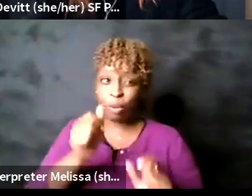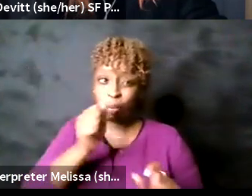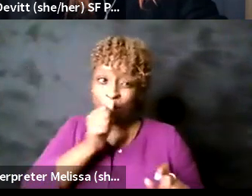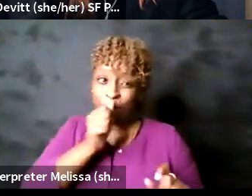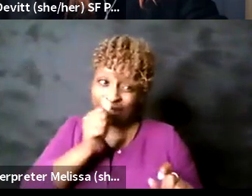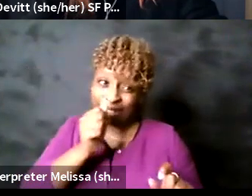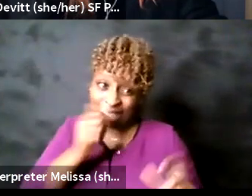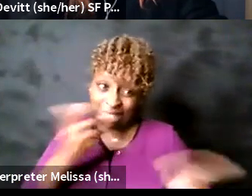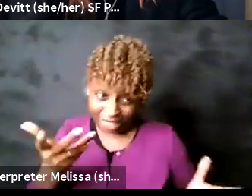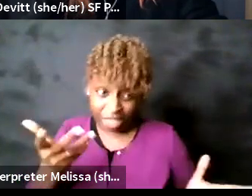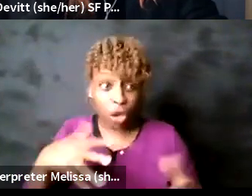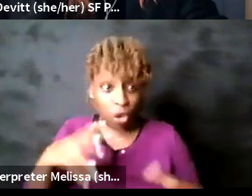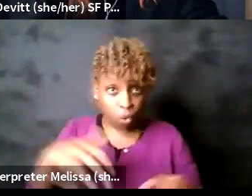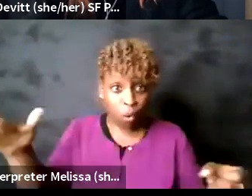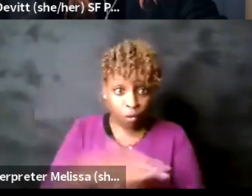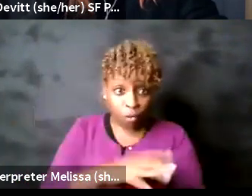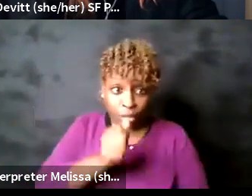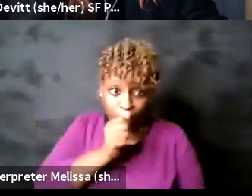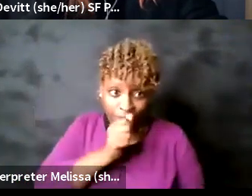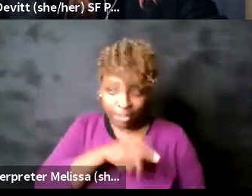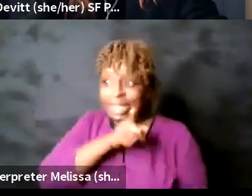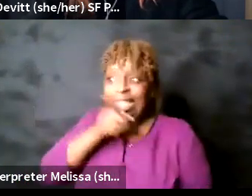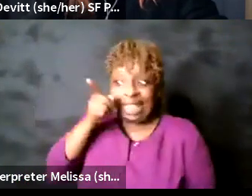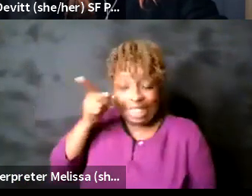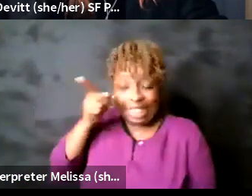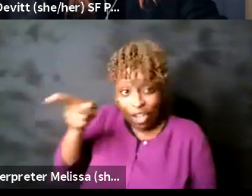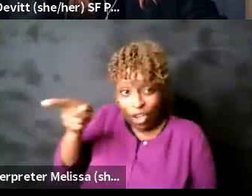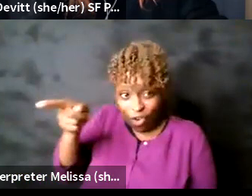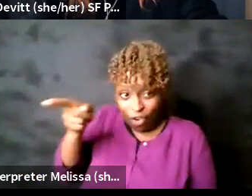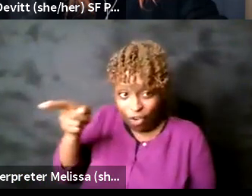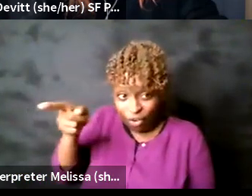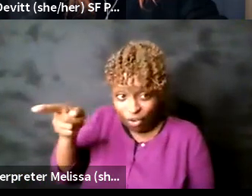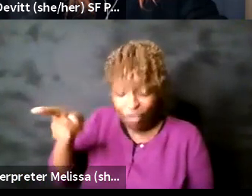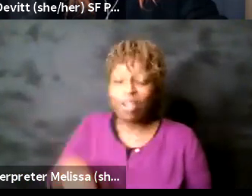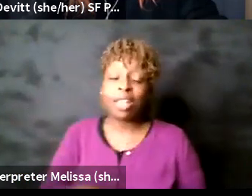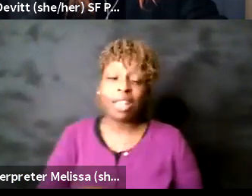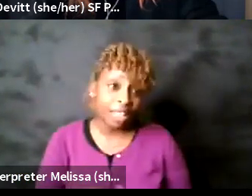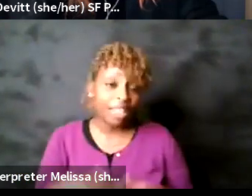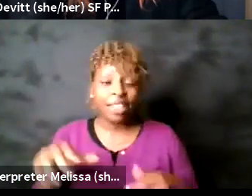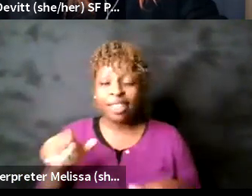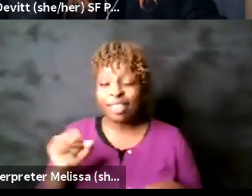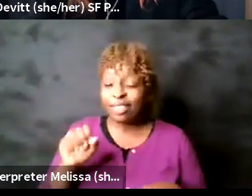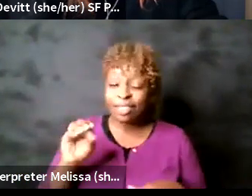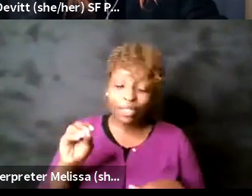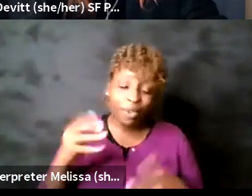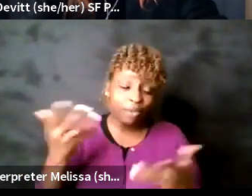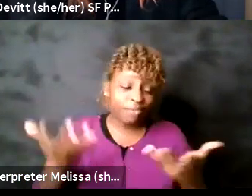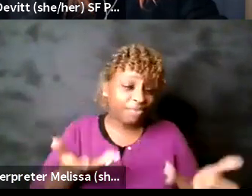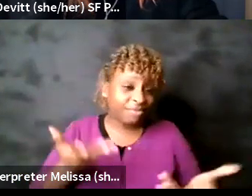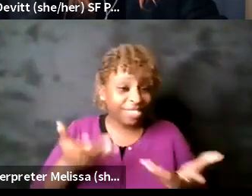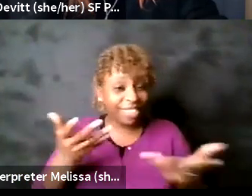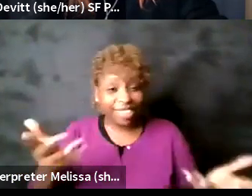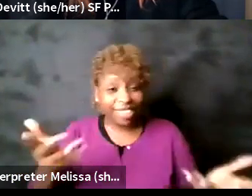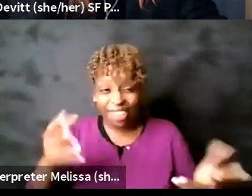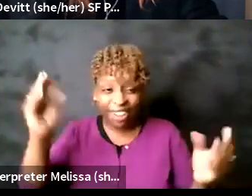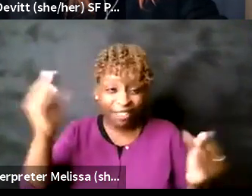fully private one this direction just behind this wall um so there's again a lot of information going on there but we're also using that as a